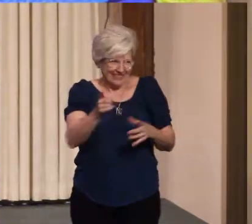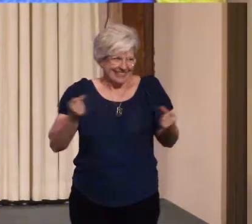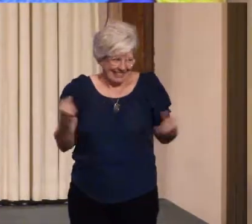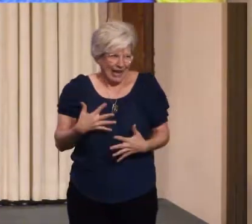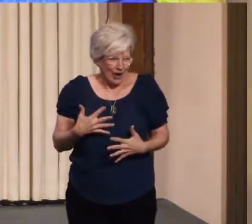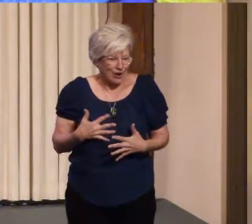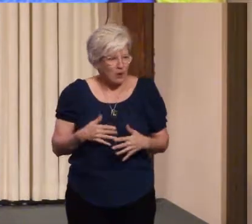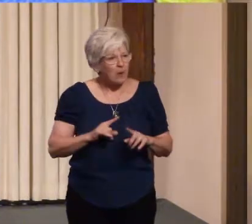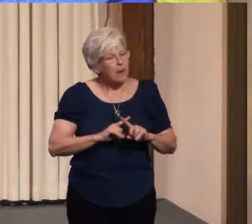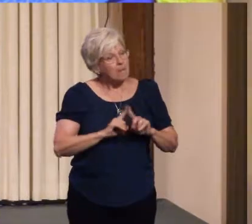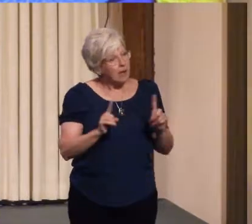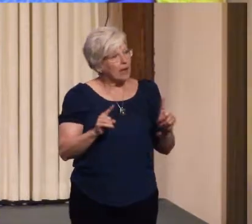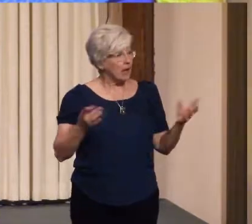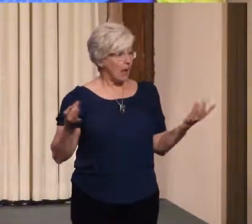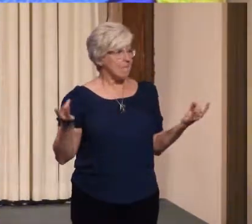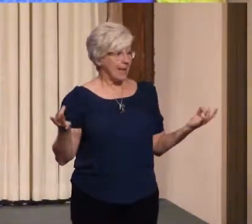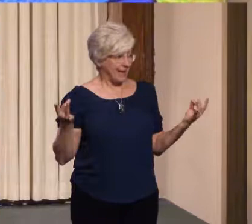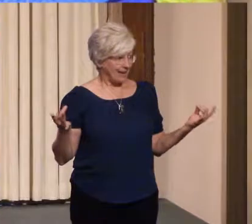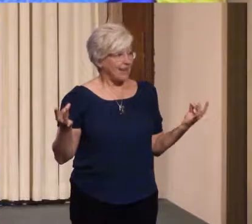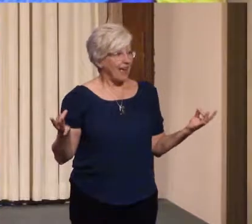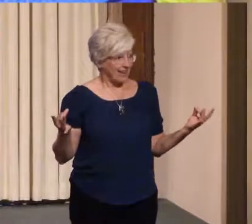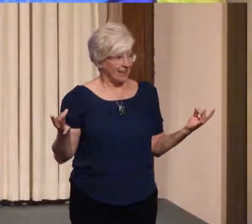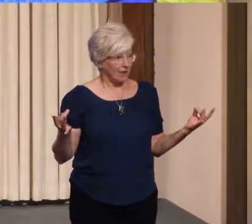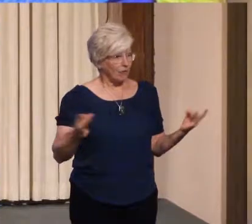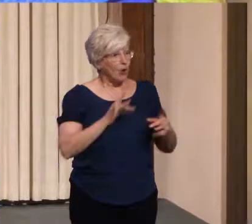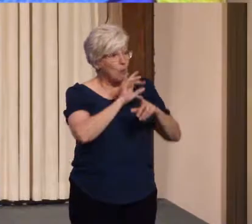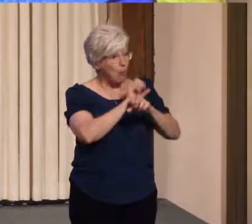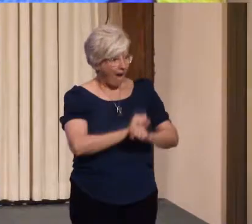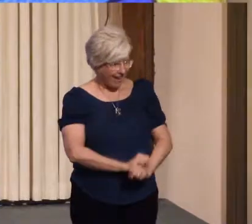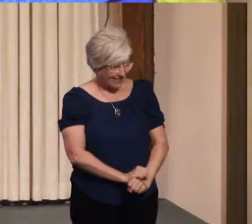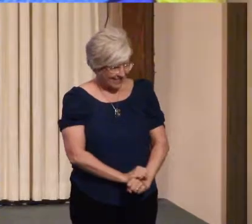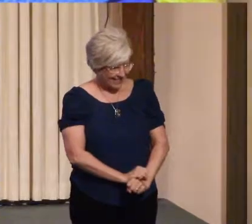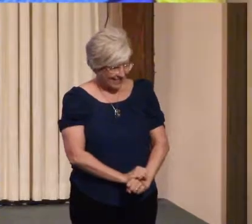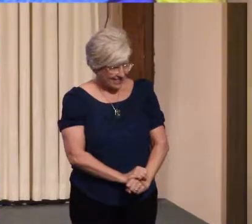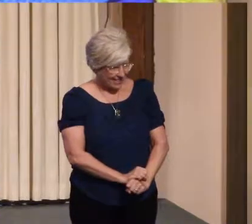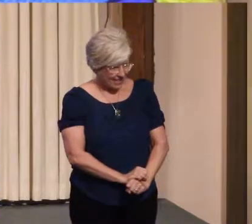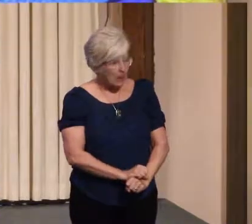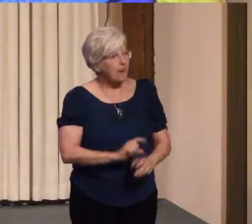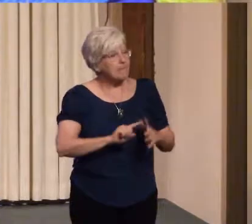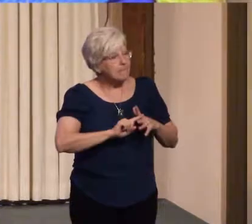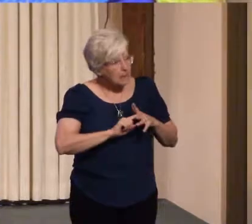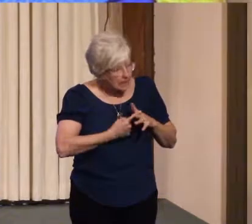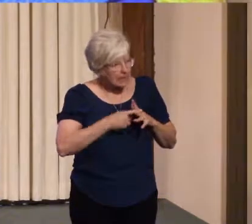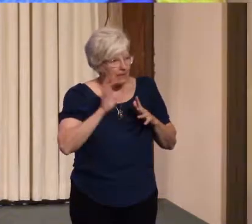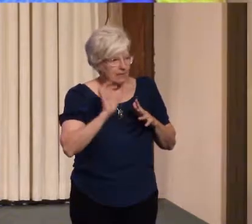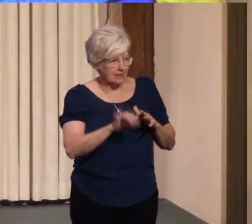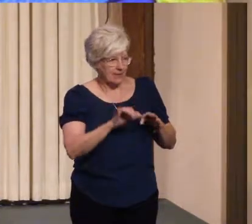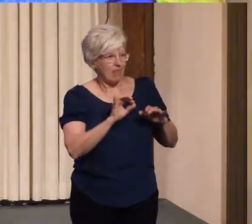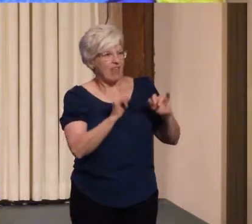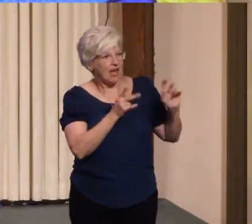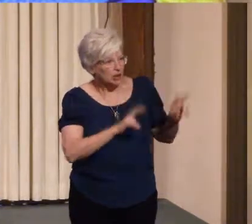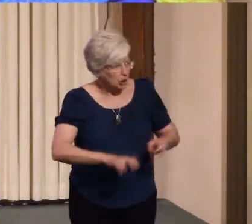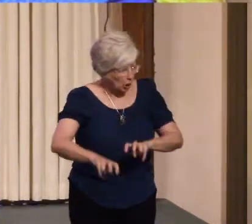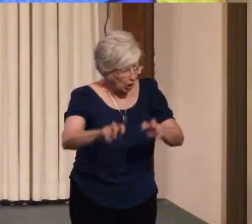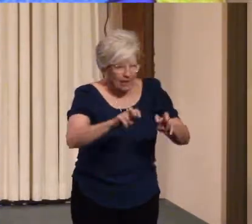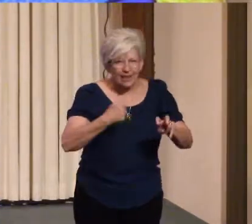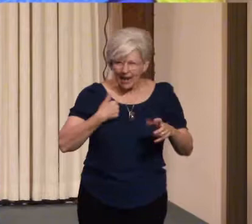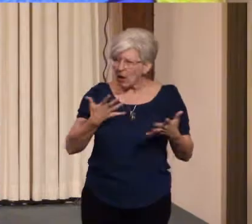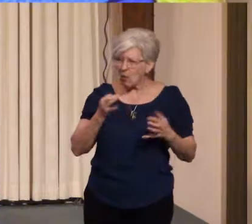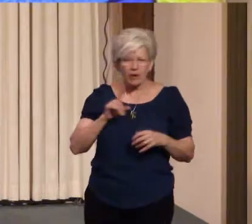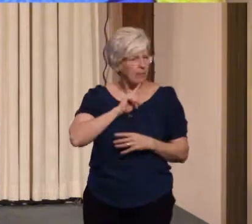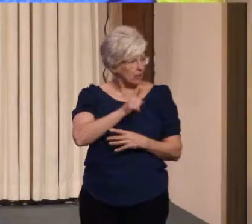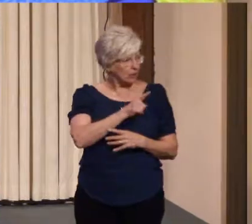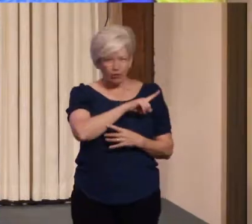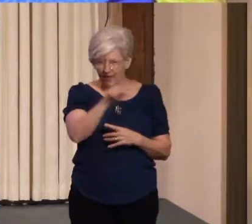But it is meditative practice which begins that journey. And I want to make sure that everyone